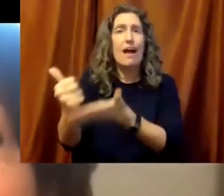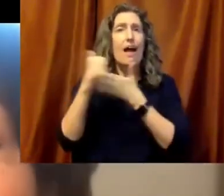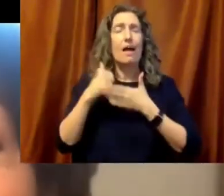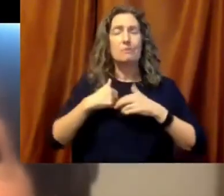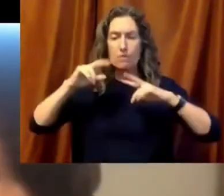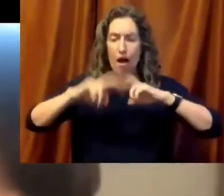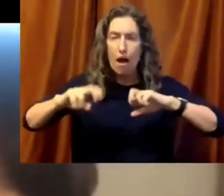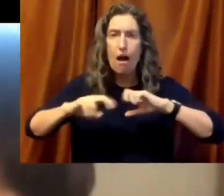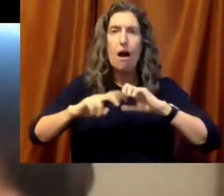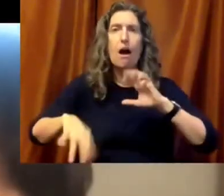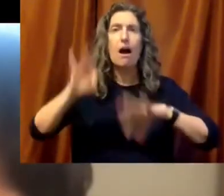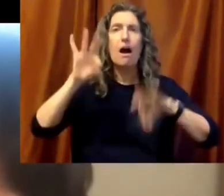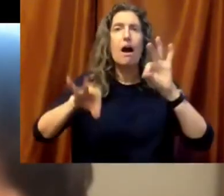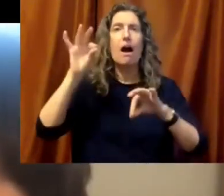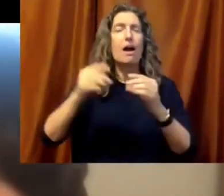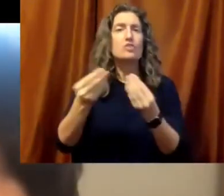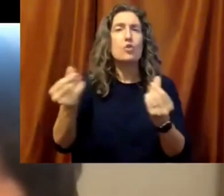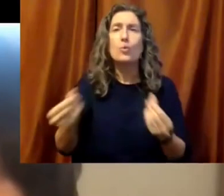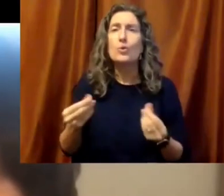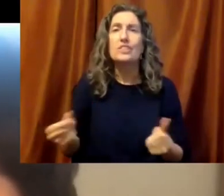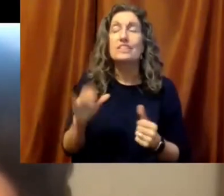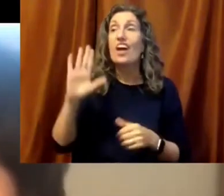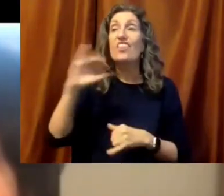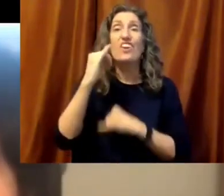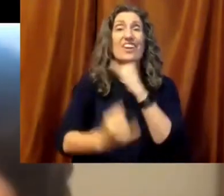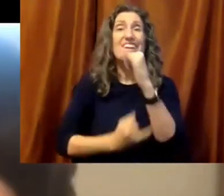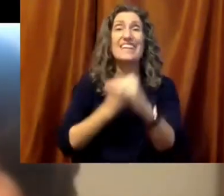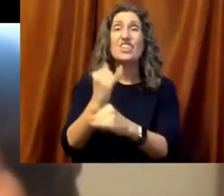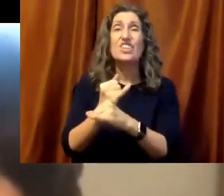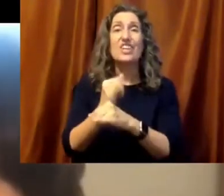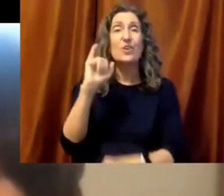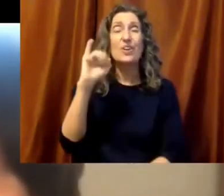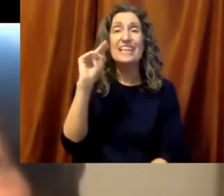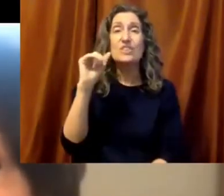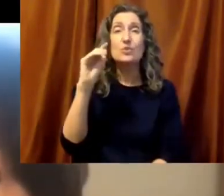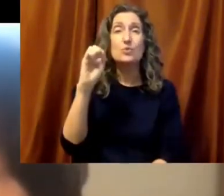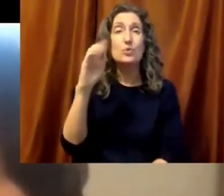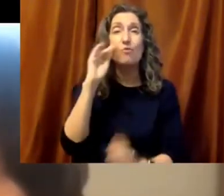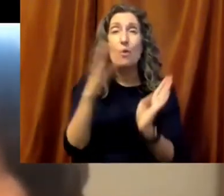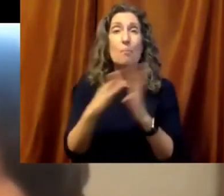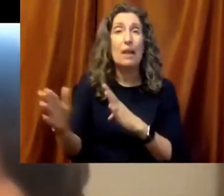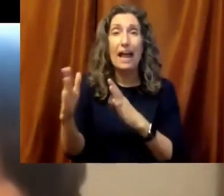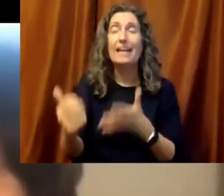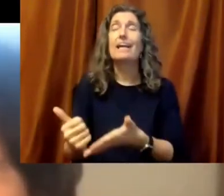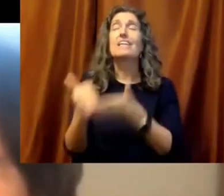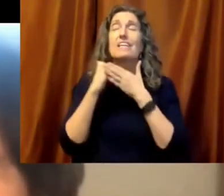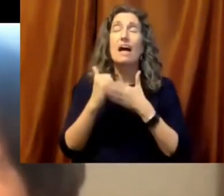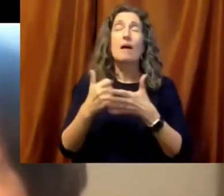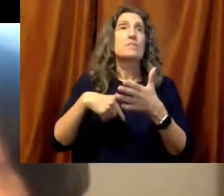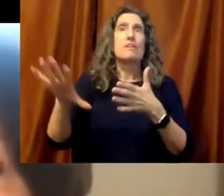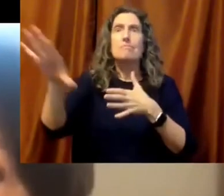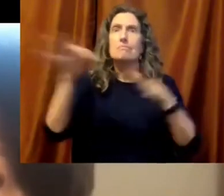is at the forefront of analysis and insight. Its International Institute for Education Planning